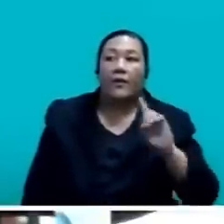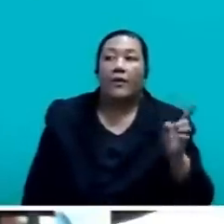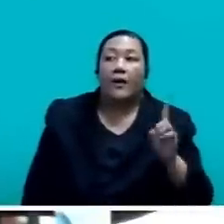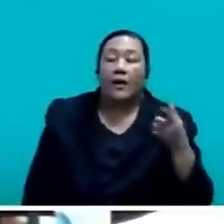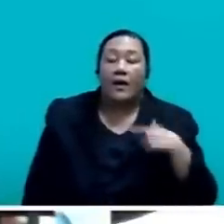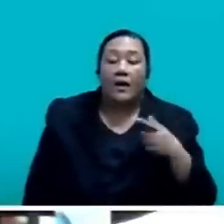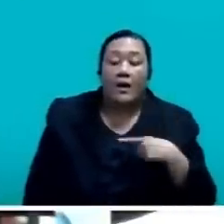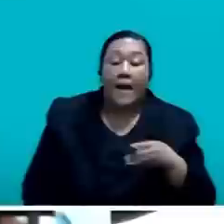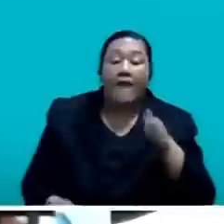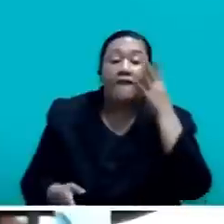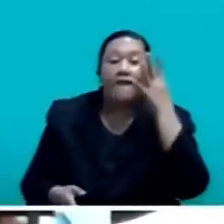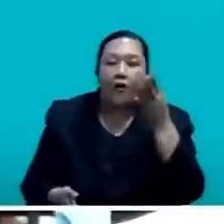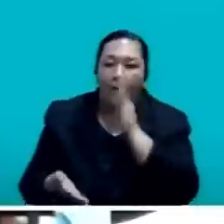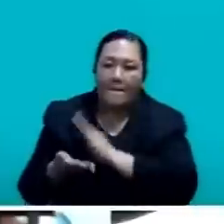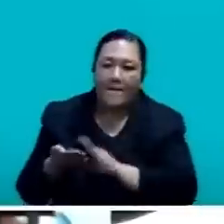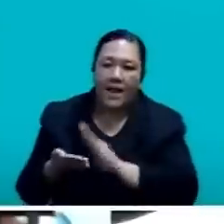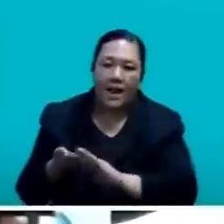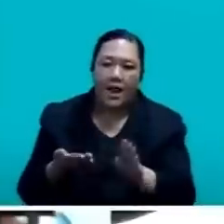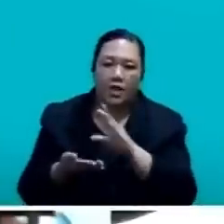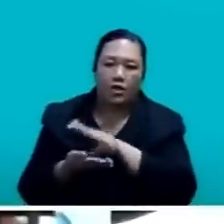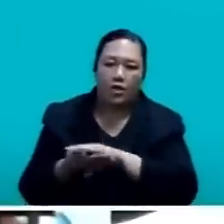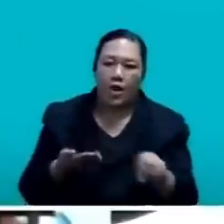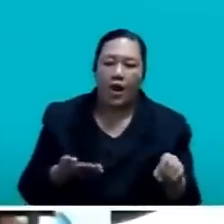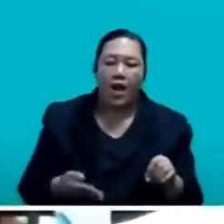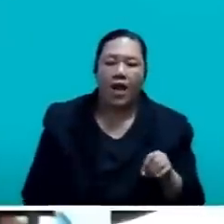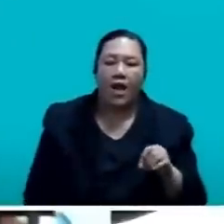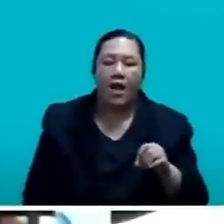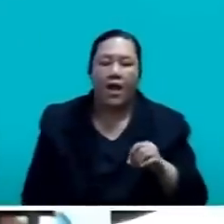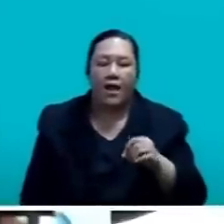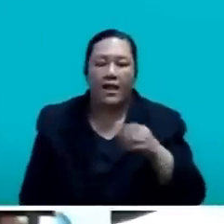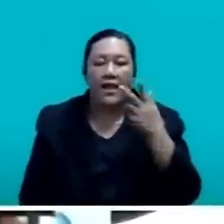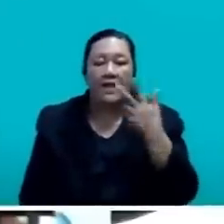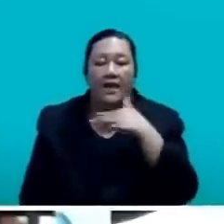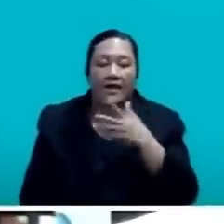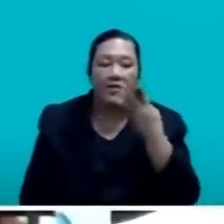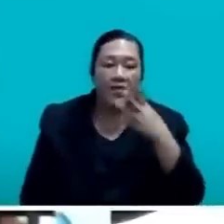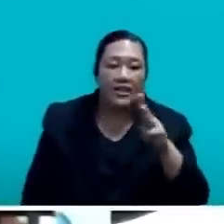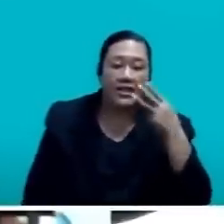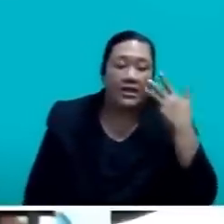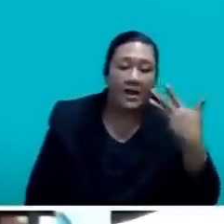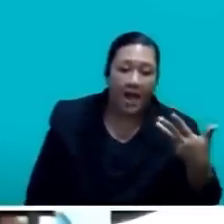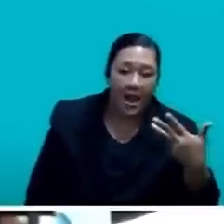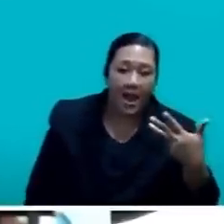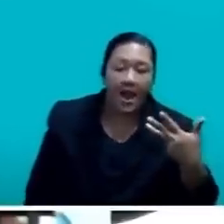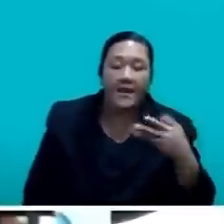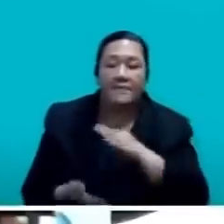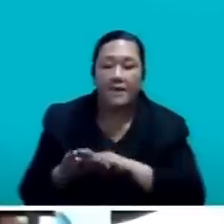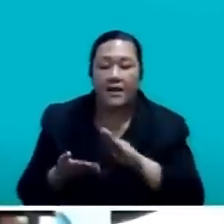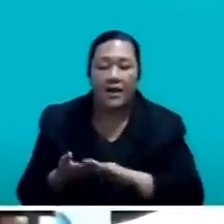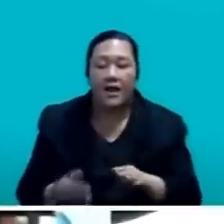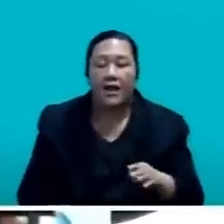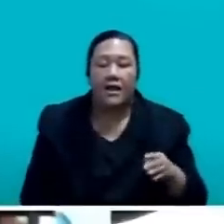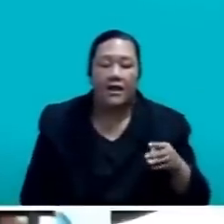$4 billion, $839,463